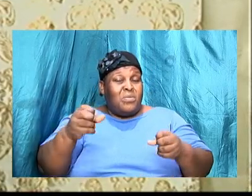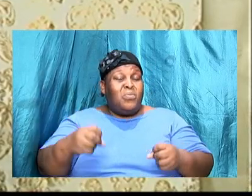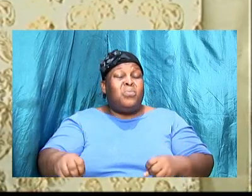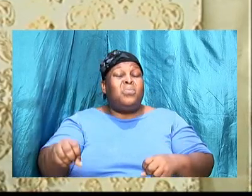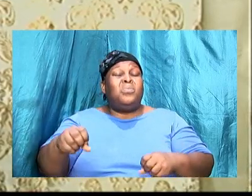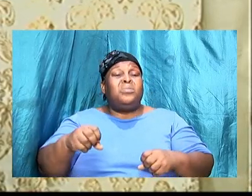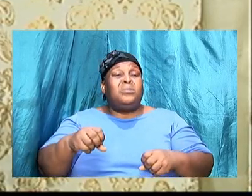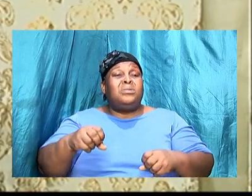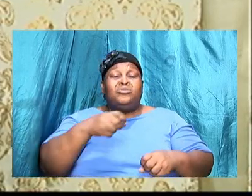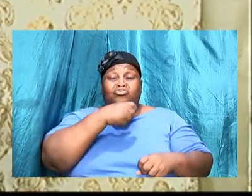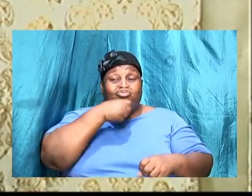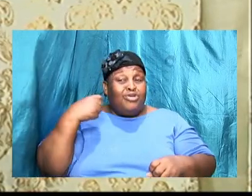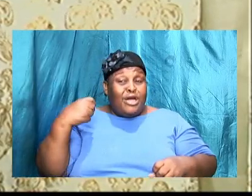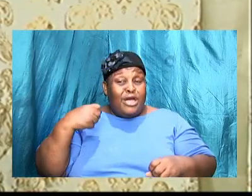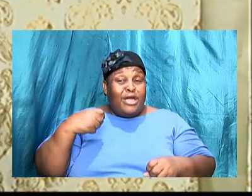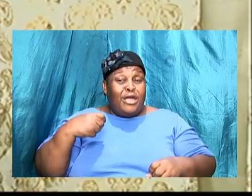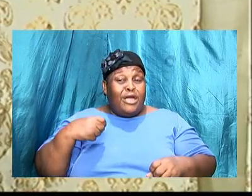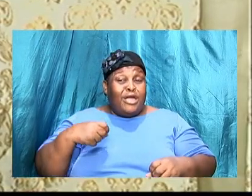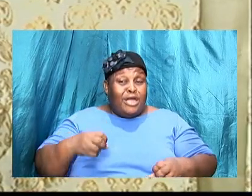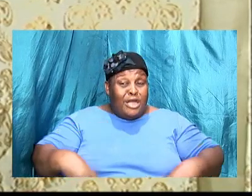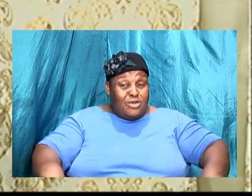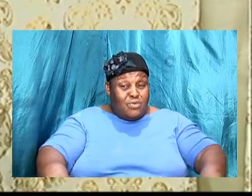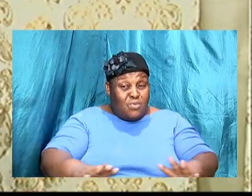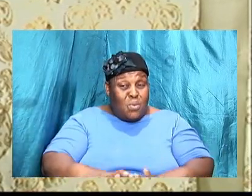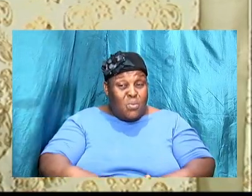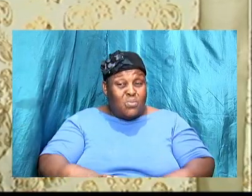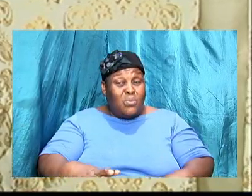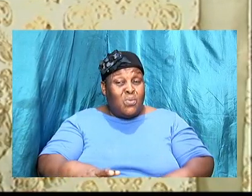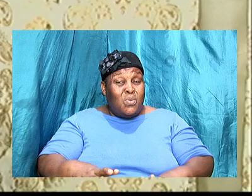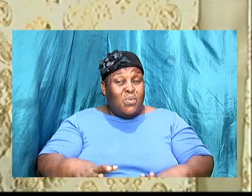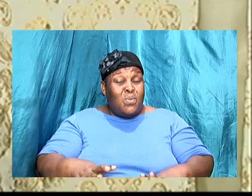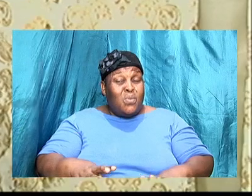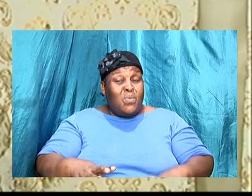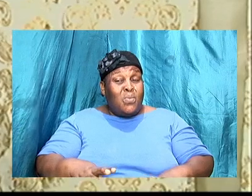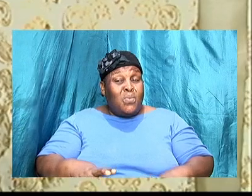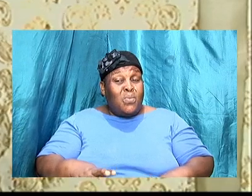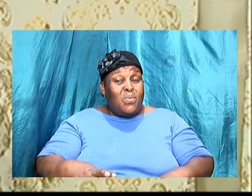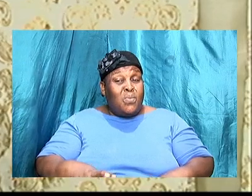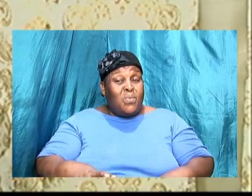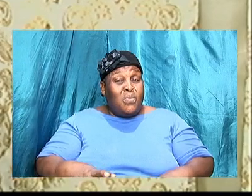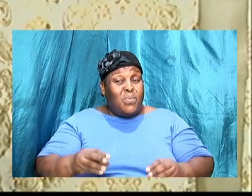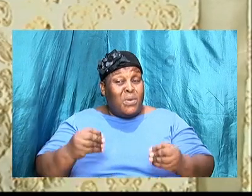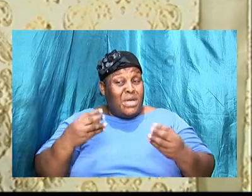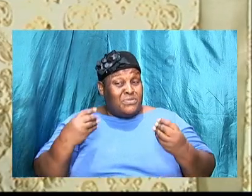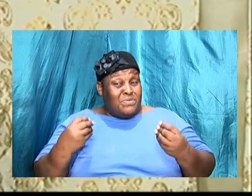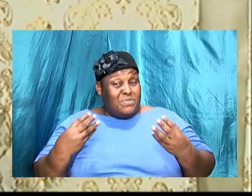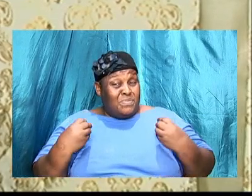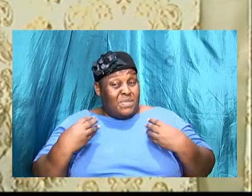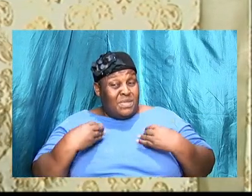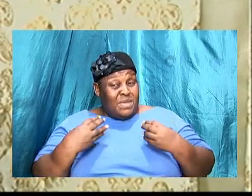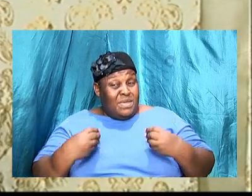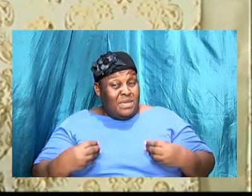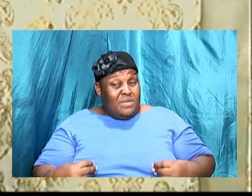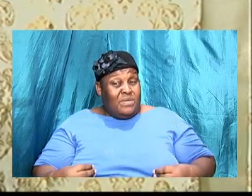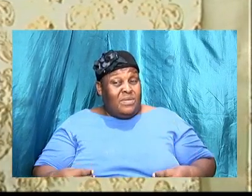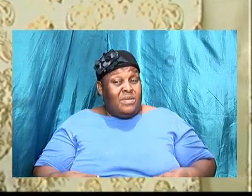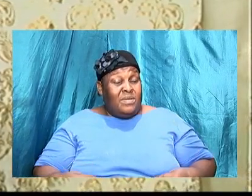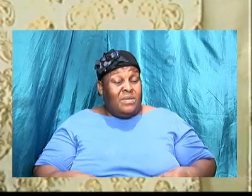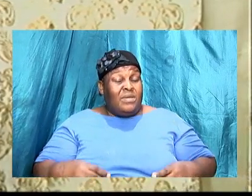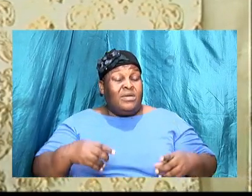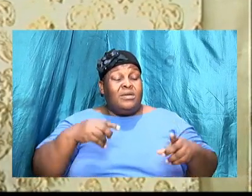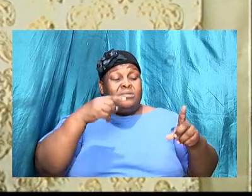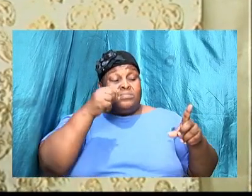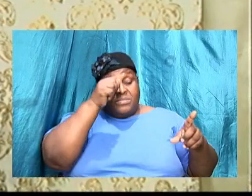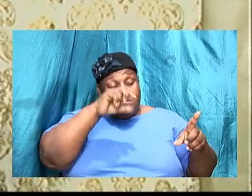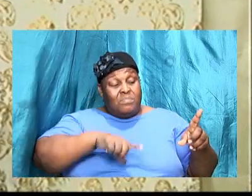and God did as Gideon asked so he got the answer not on one occasion but he got the answer